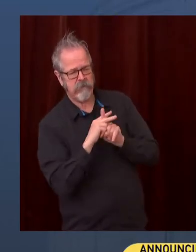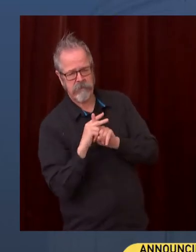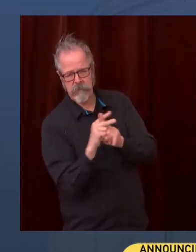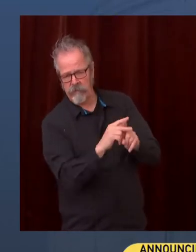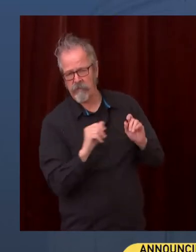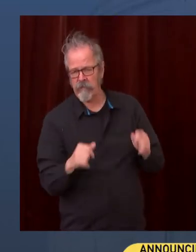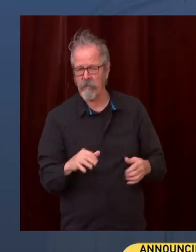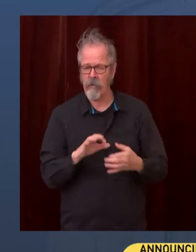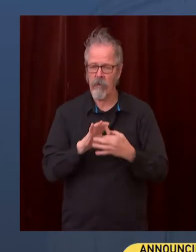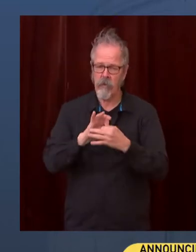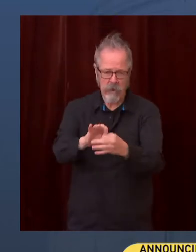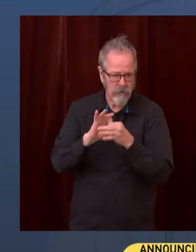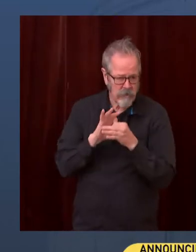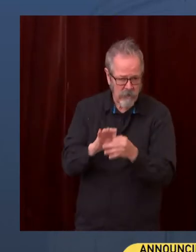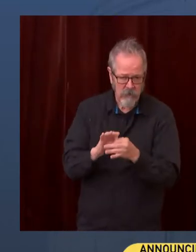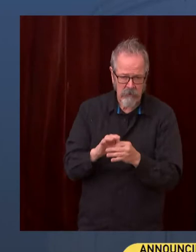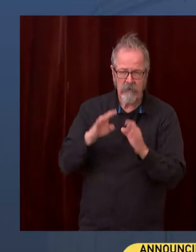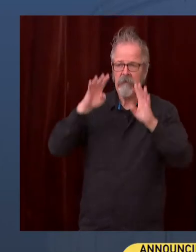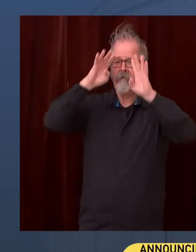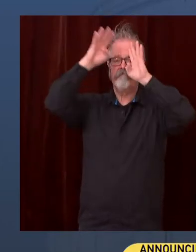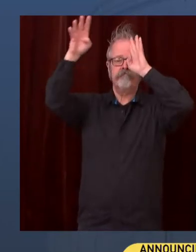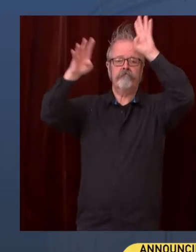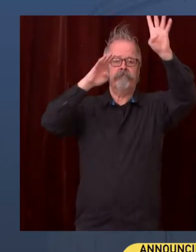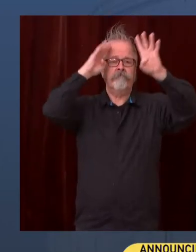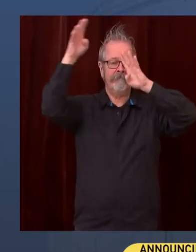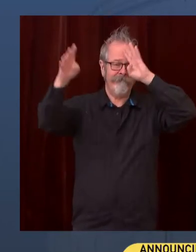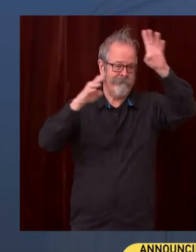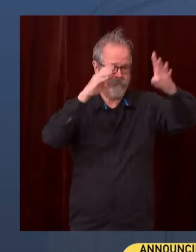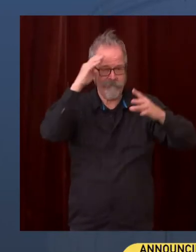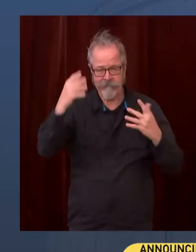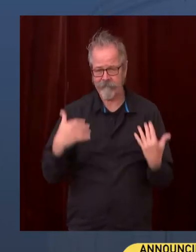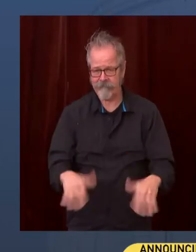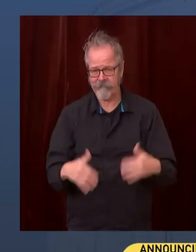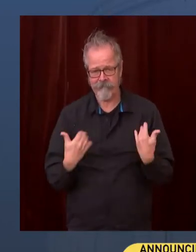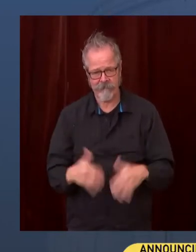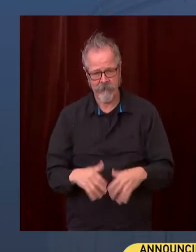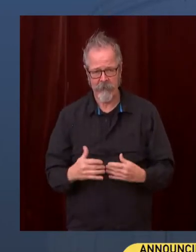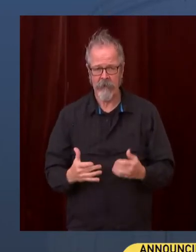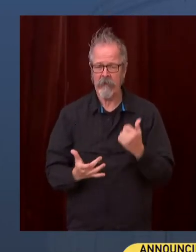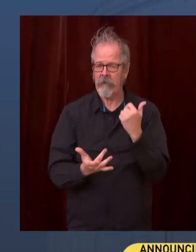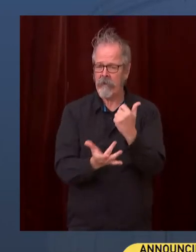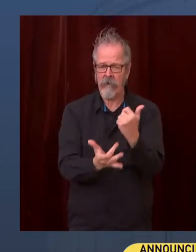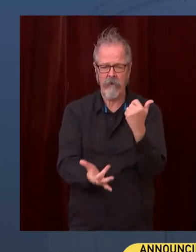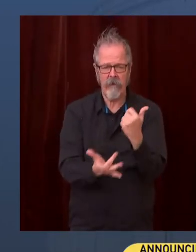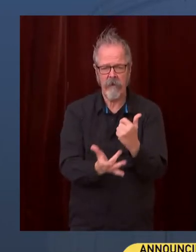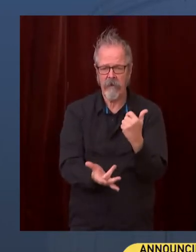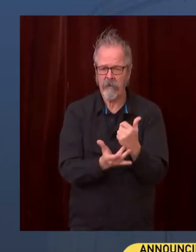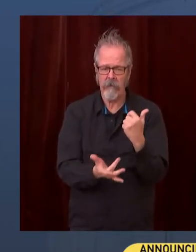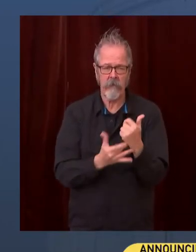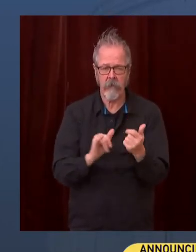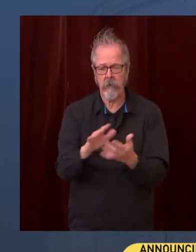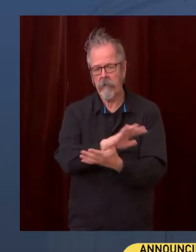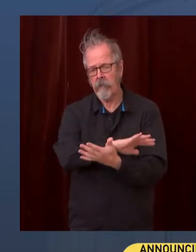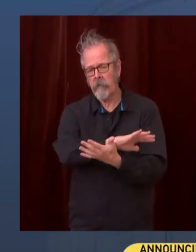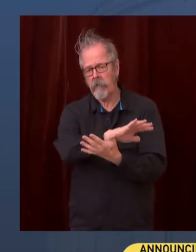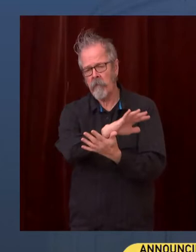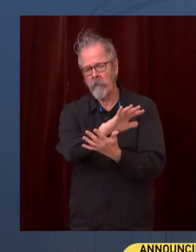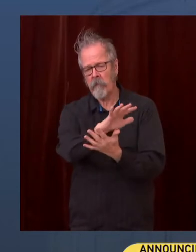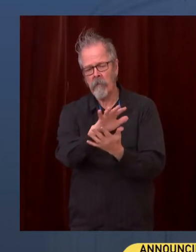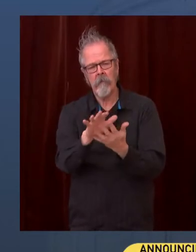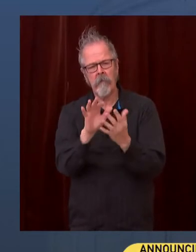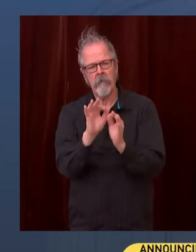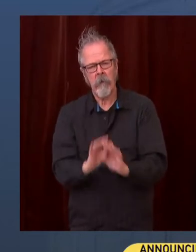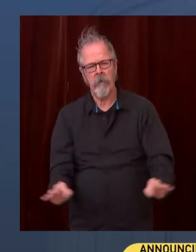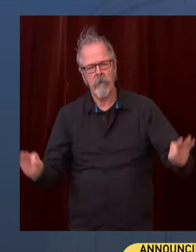equity, global health, health tech, all of these things are absolutely critical. But right now, the most important focus for everyone is